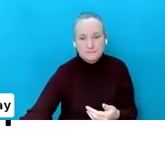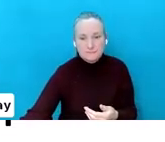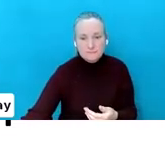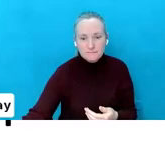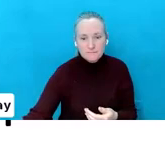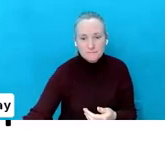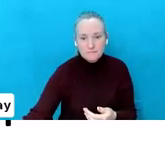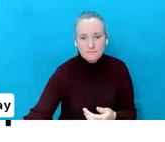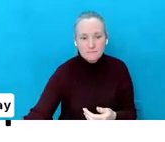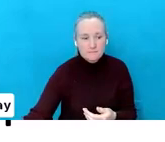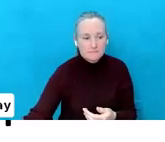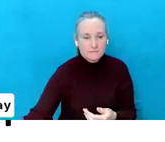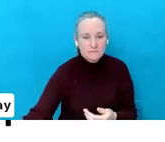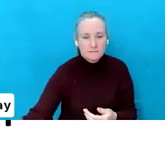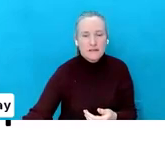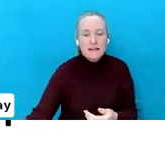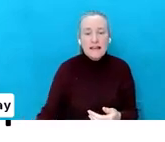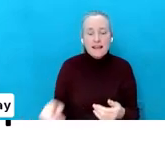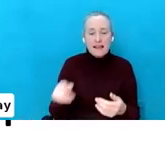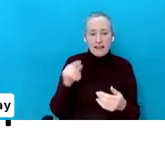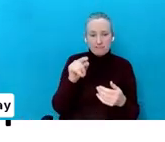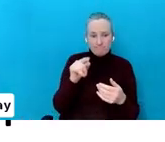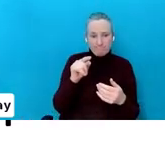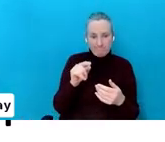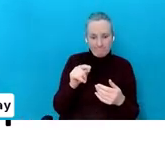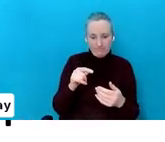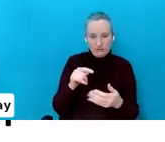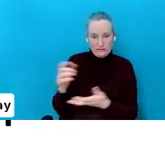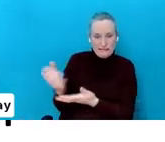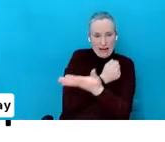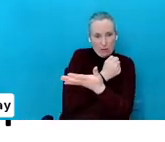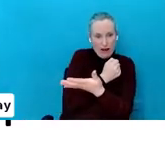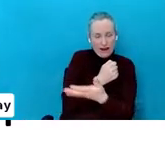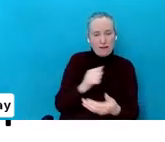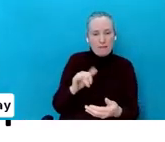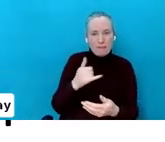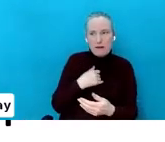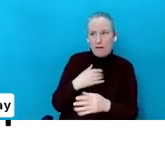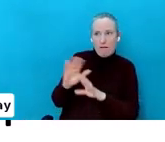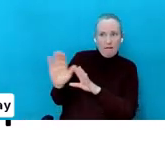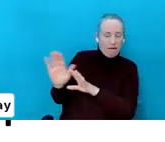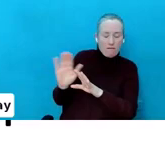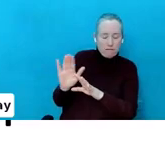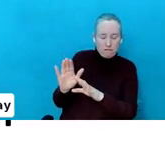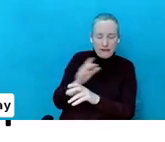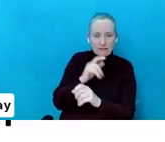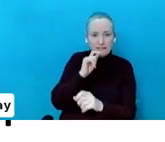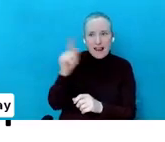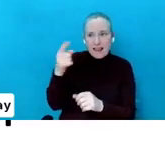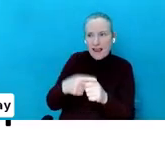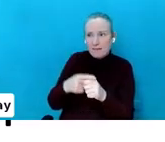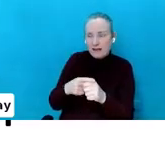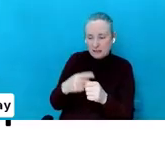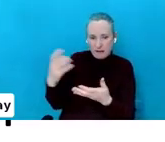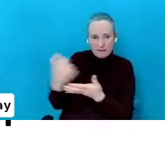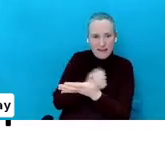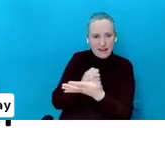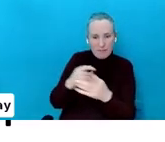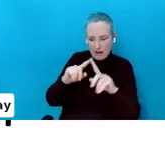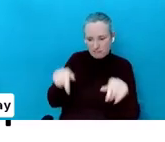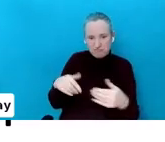device away from a young person, what they may hear is, well, I'm never telling them anything again because they'll just take my device away from me.